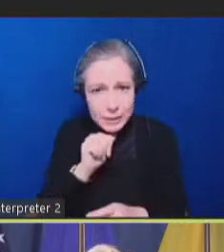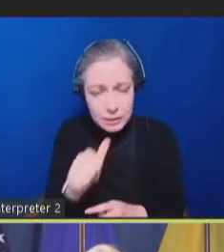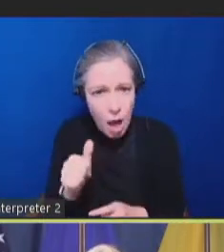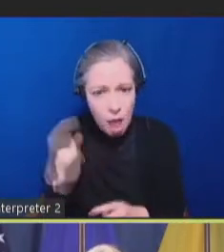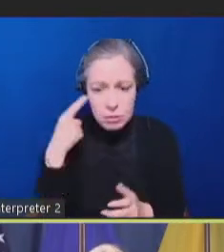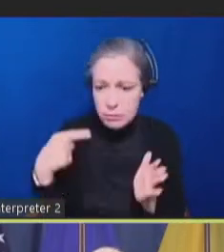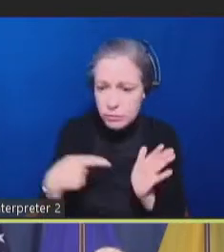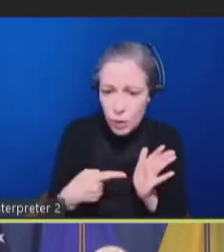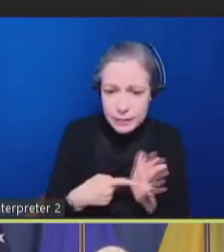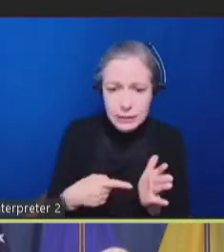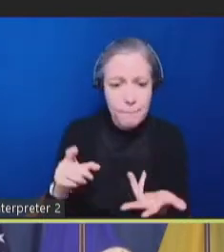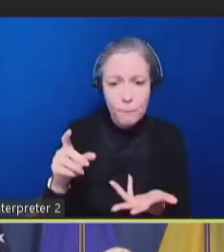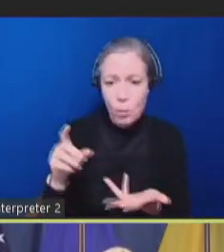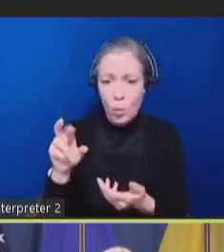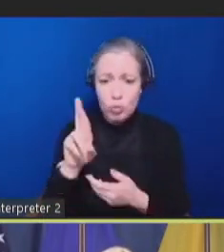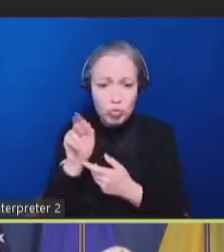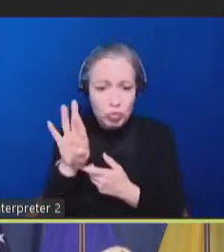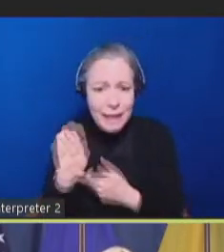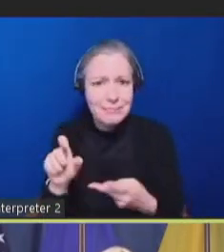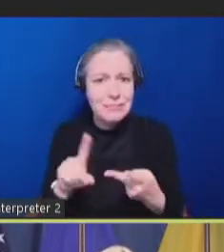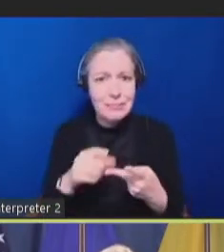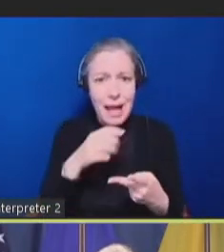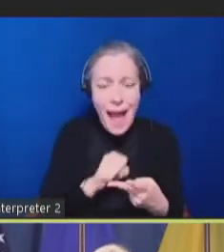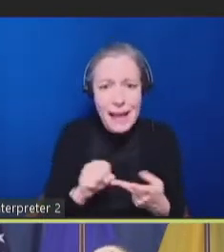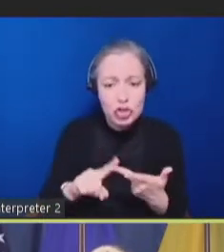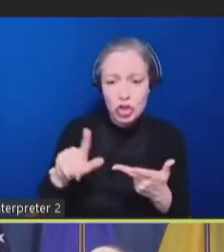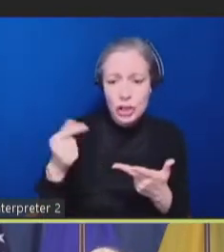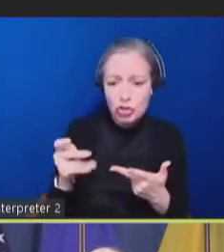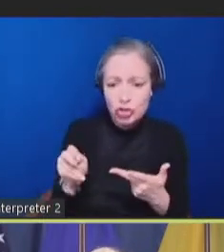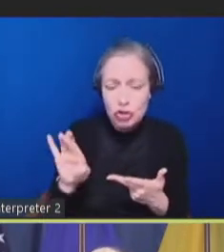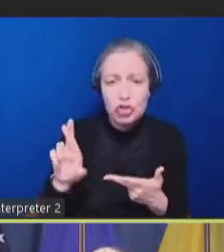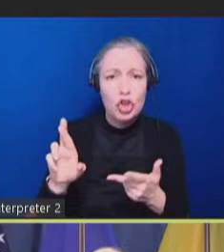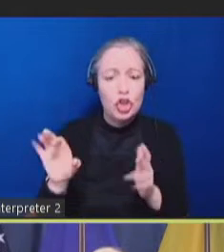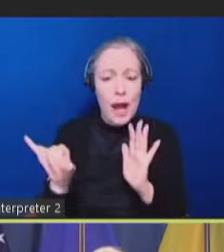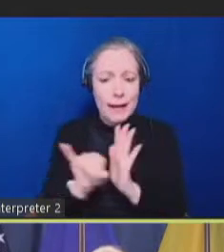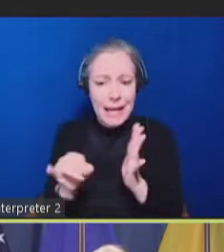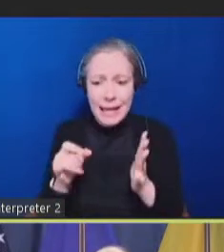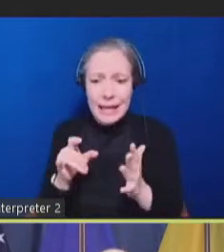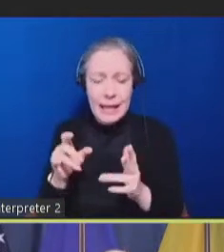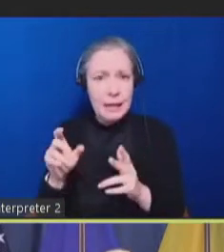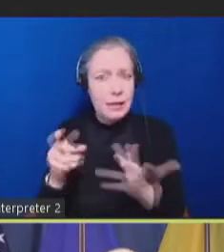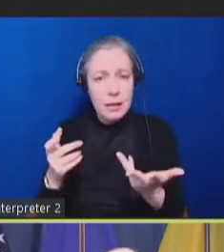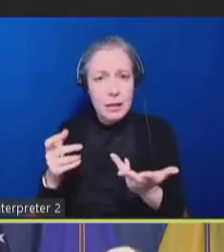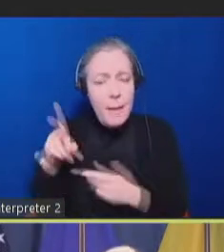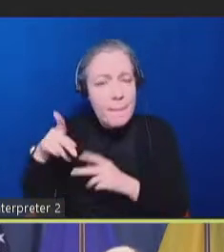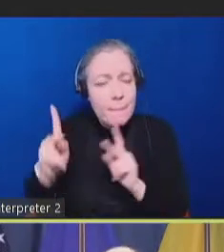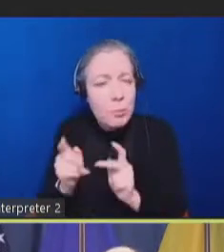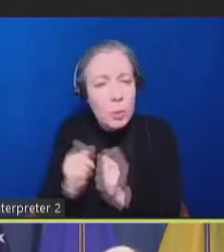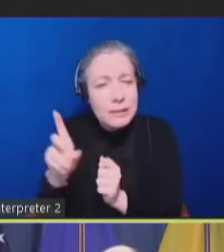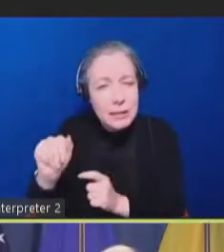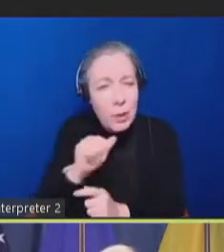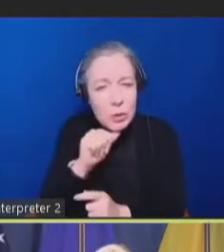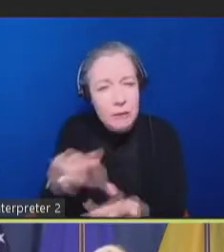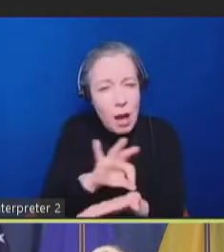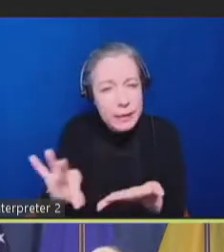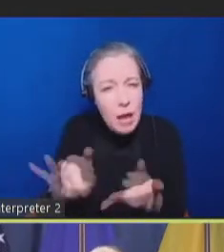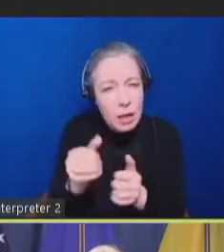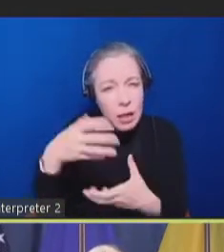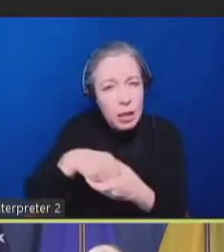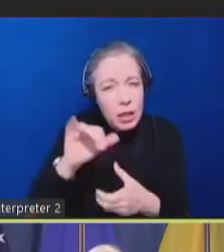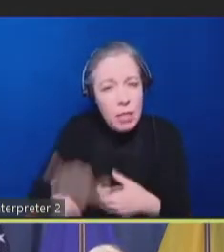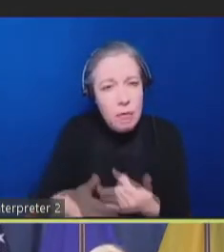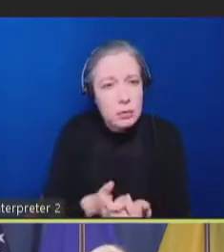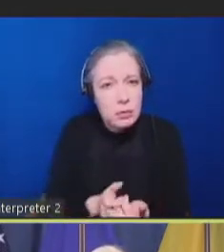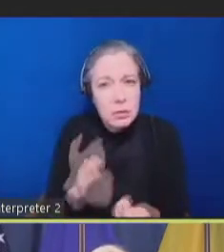disabilities, there is a movement to do that. And because we don't do that, we still are unable to track